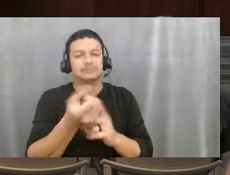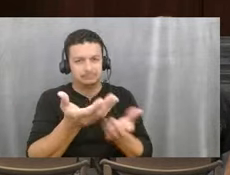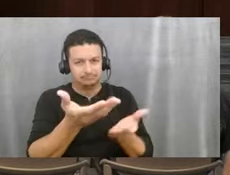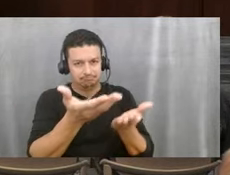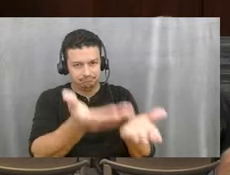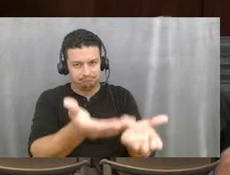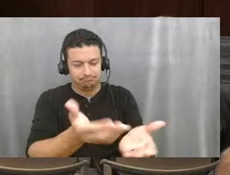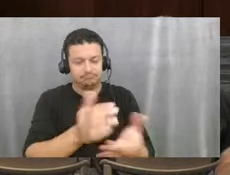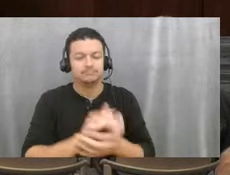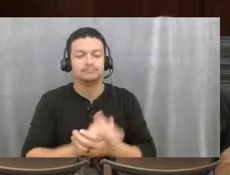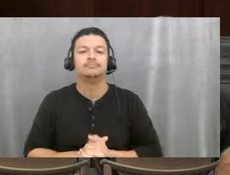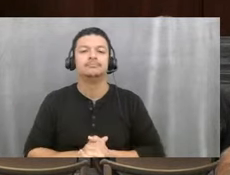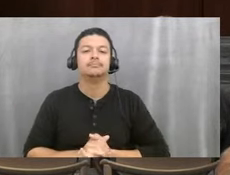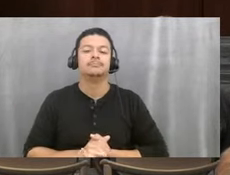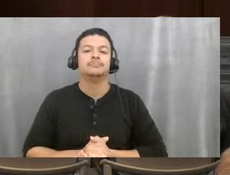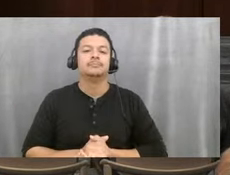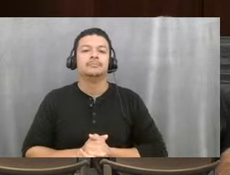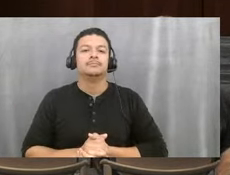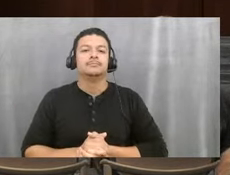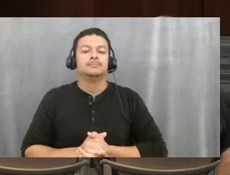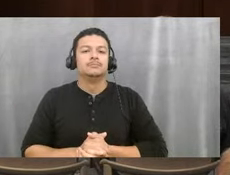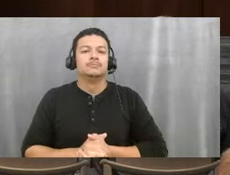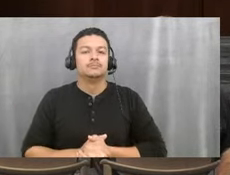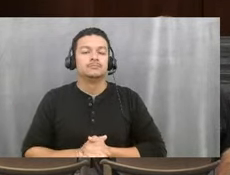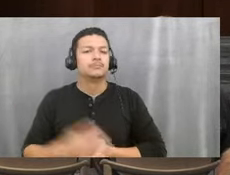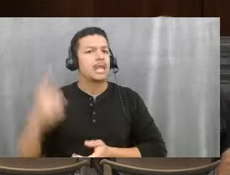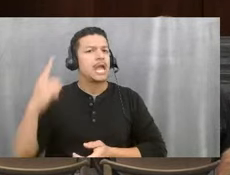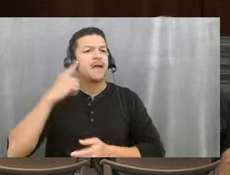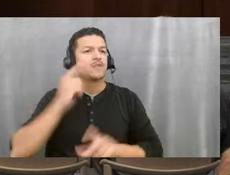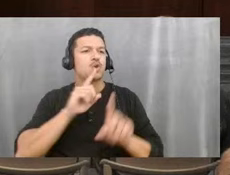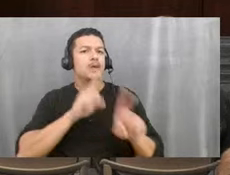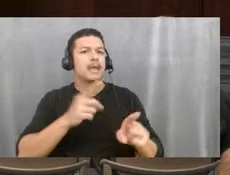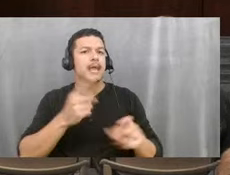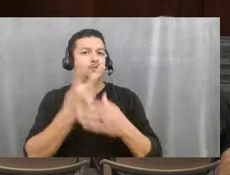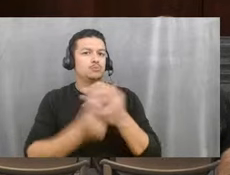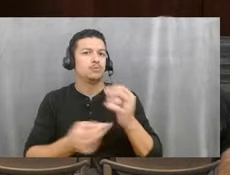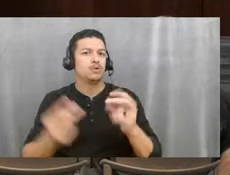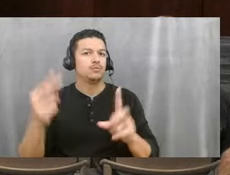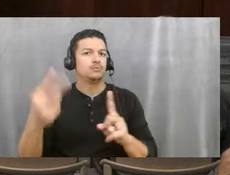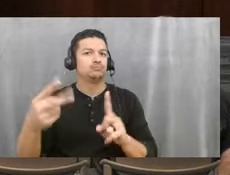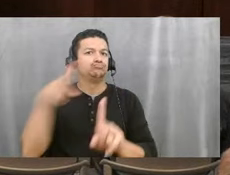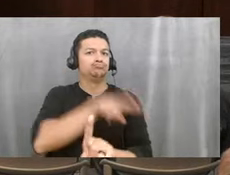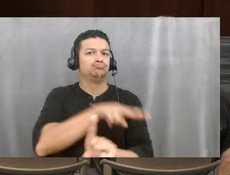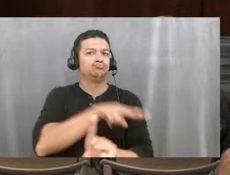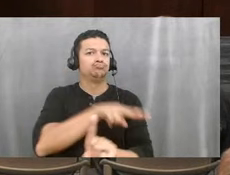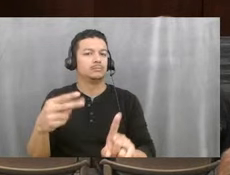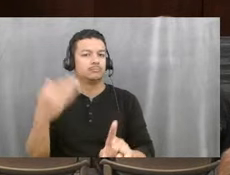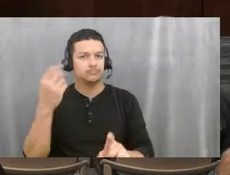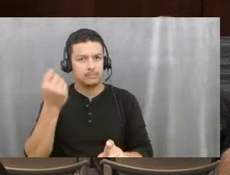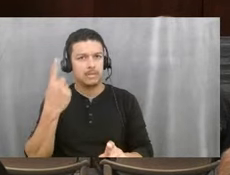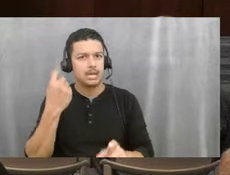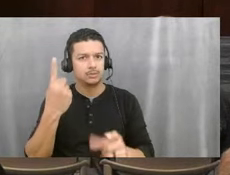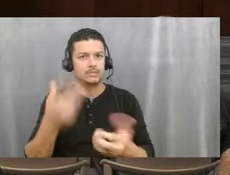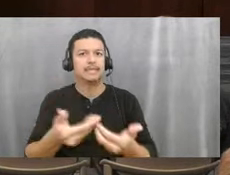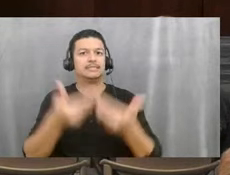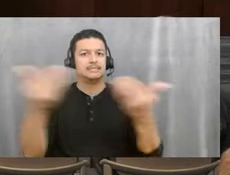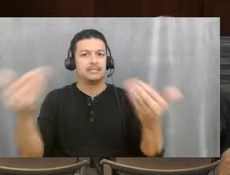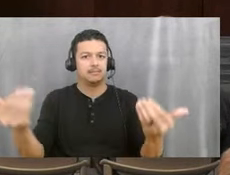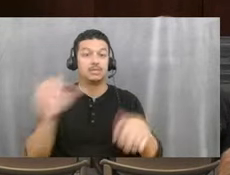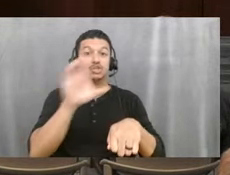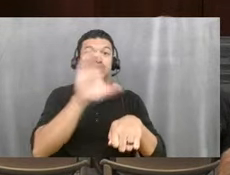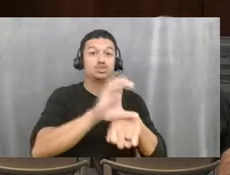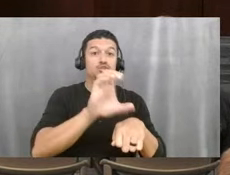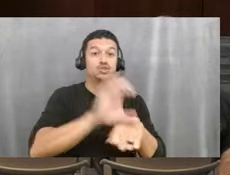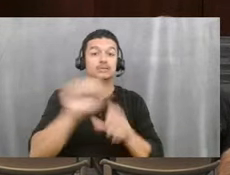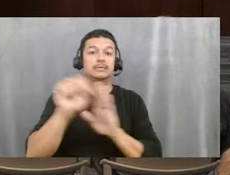I've heard answers both ways and that's why I'm bringing it up here. I understand the separation of church and state, but what we have is